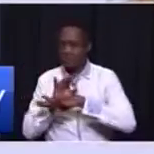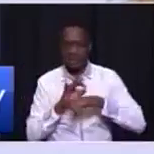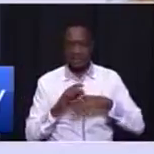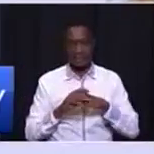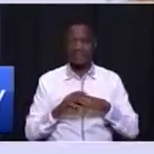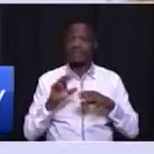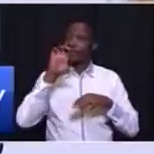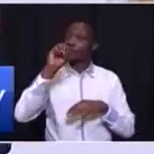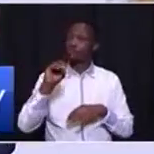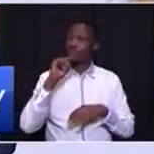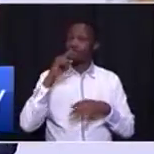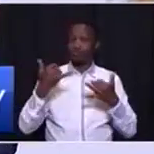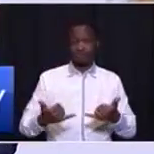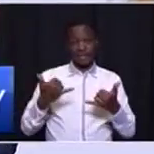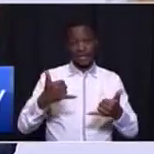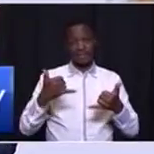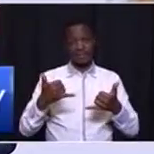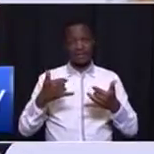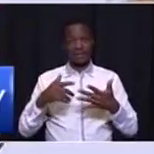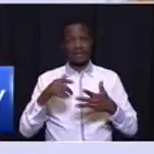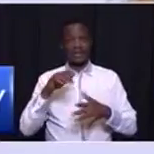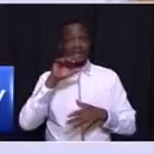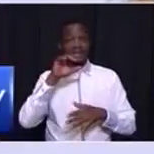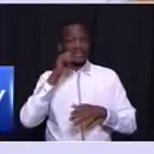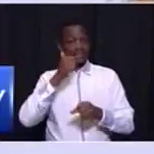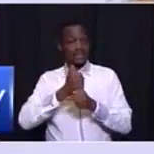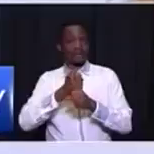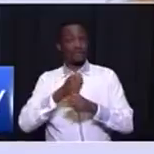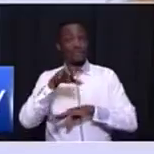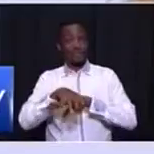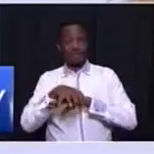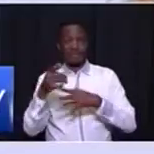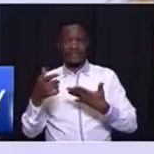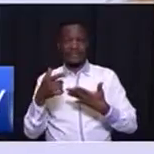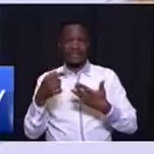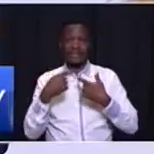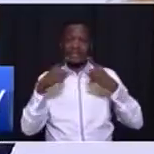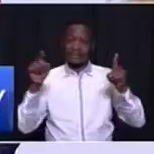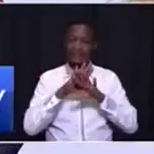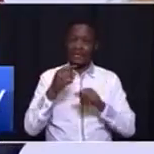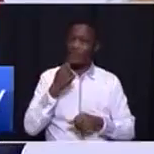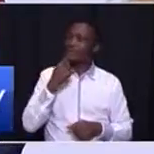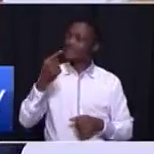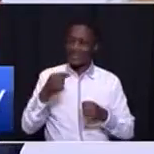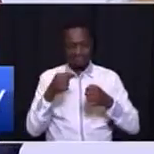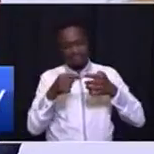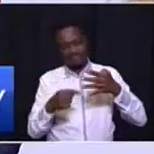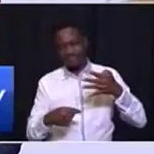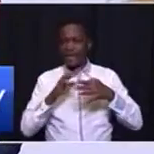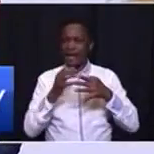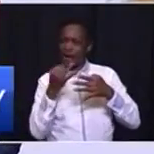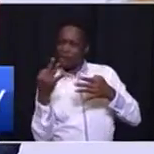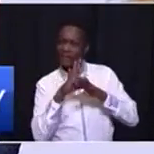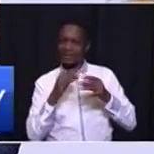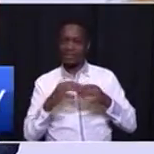in this state of the province address, I will announce several initiatives that will form the